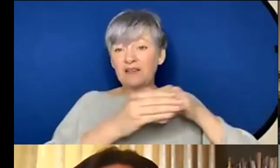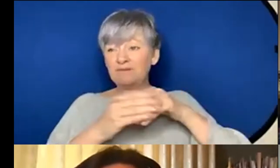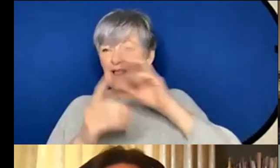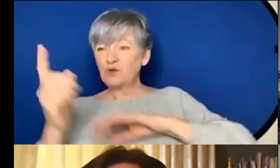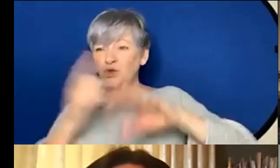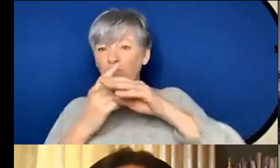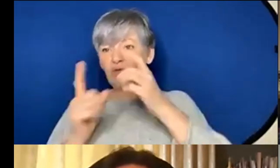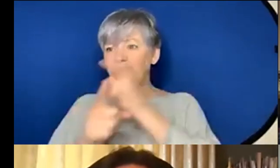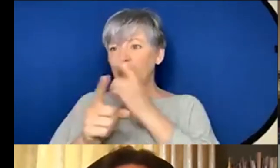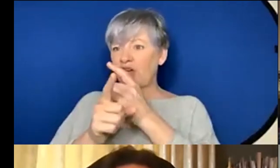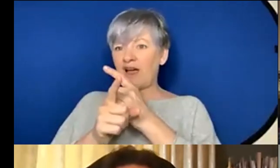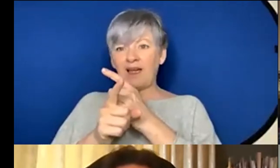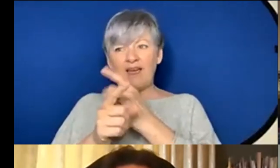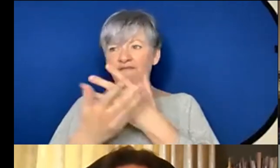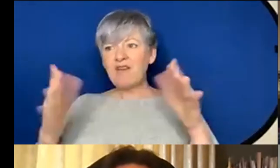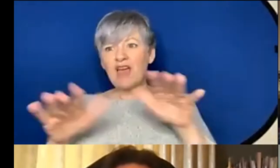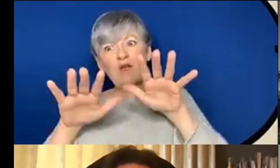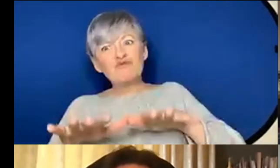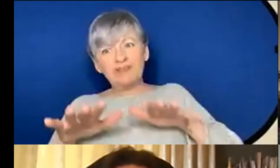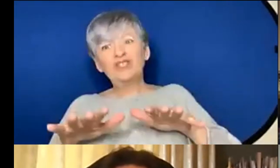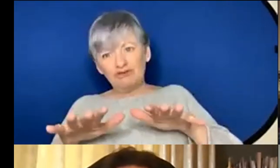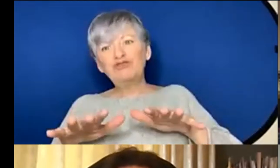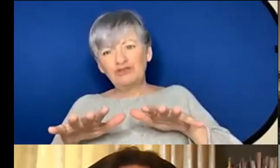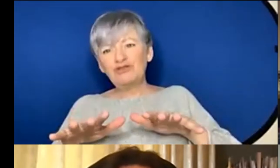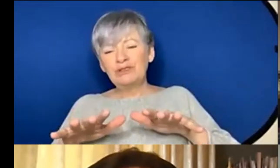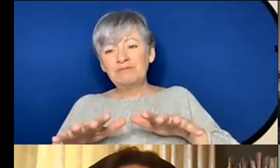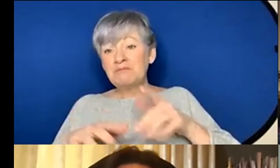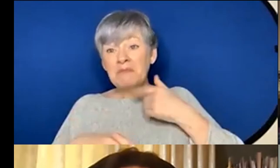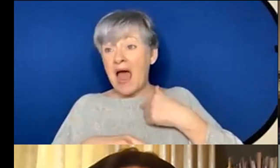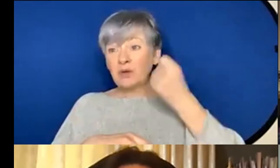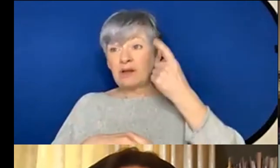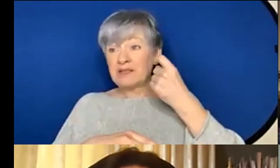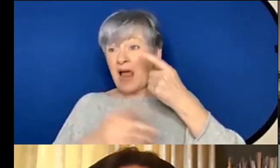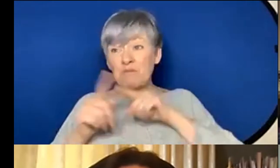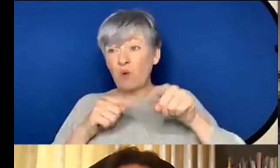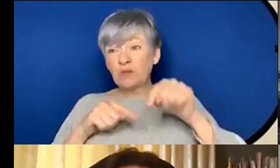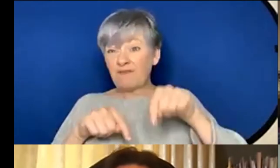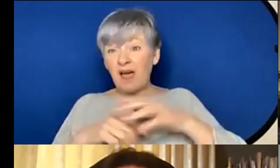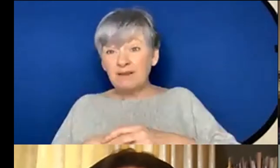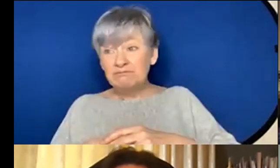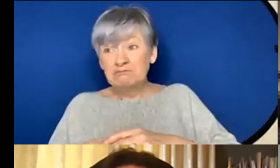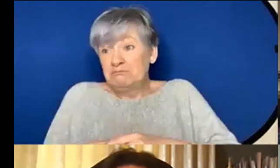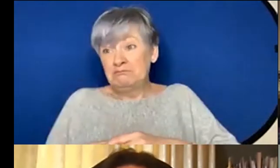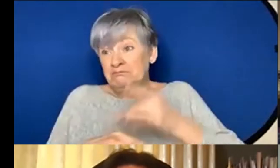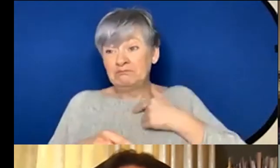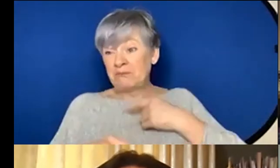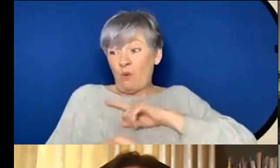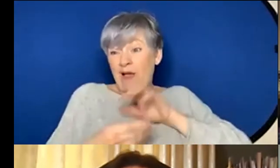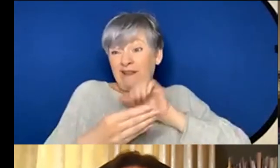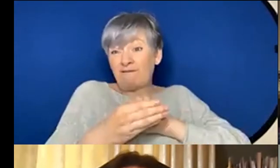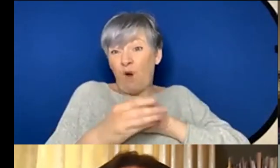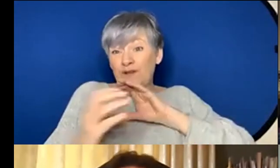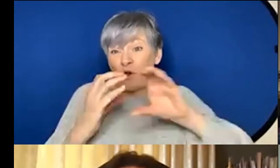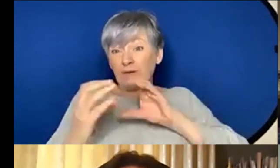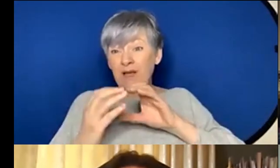very British I suppose um I don't understand most of that I don't understand why it is involved in conversation I'd much prefer